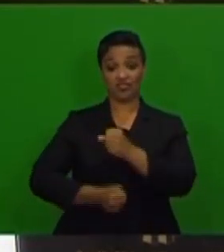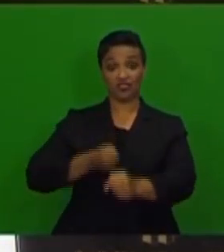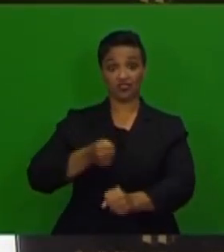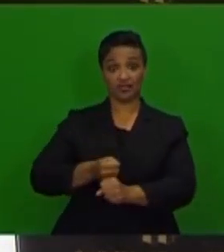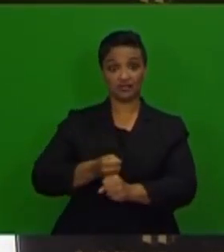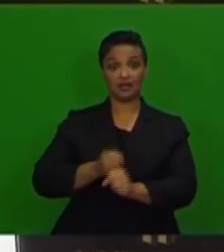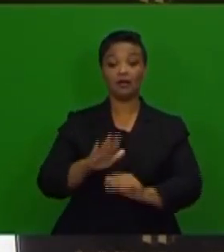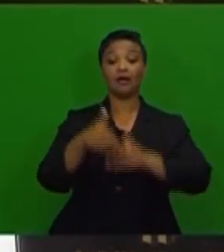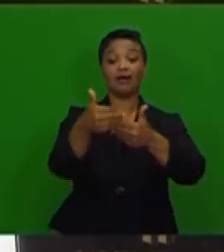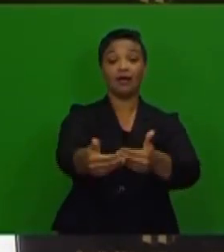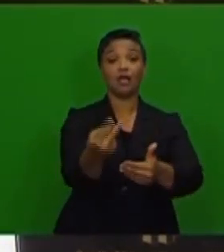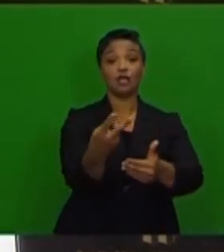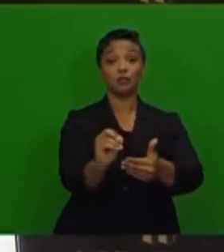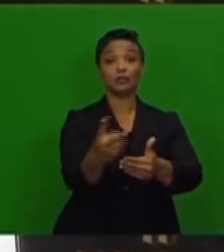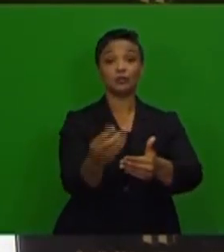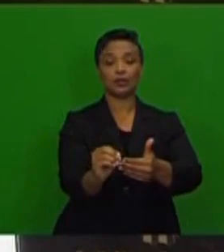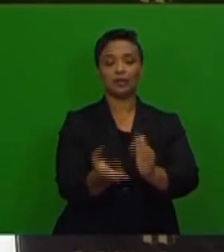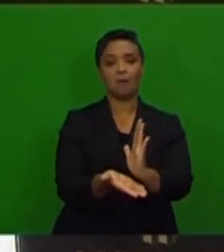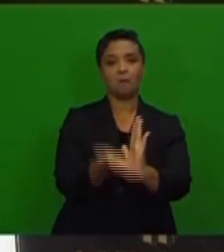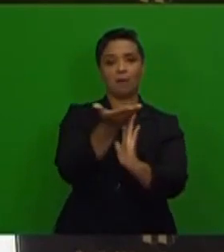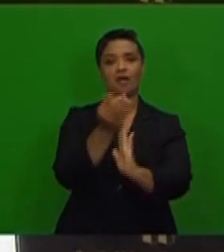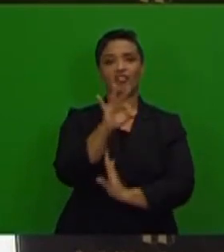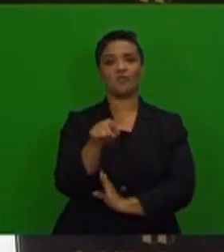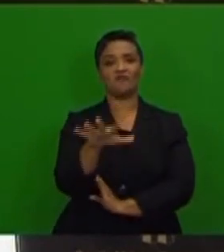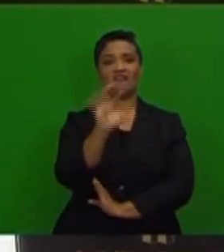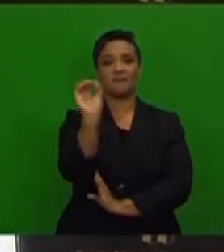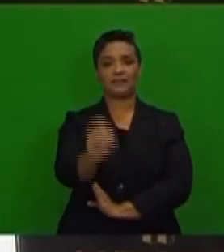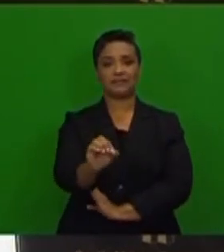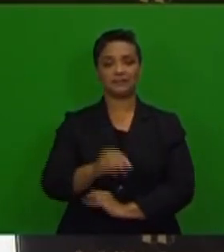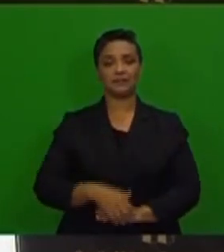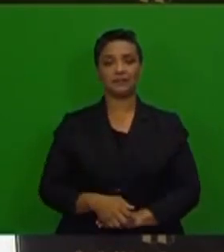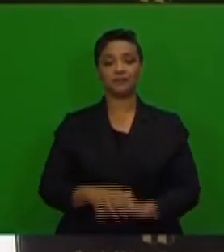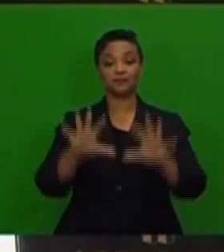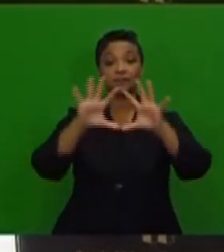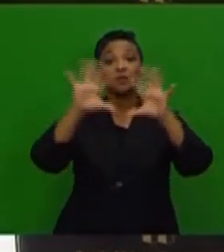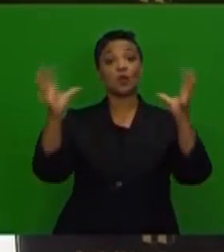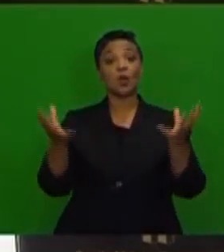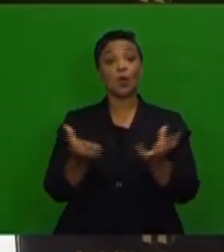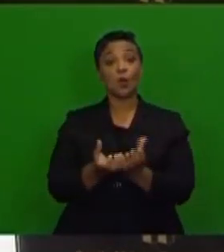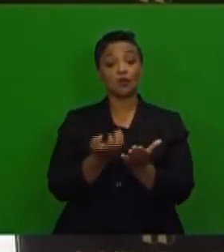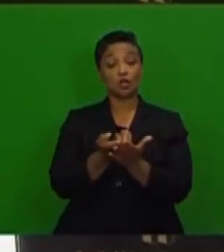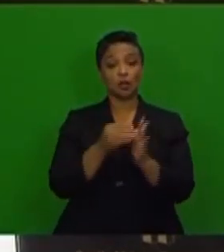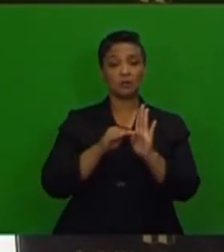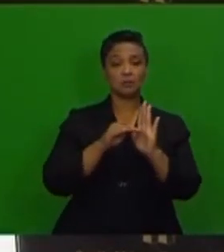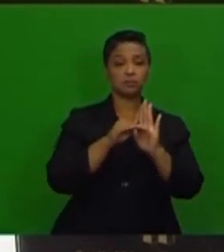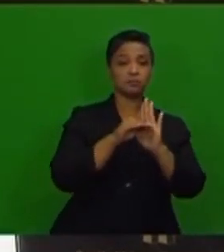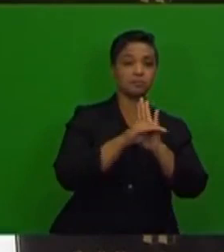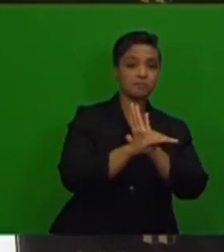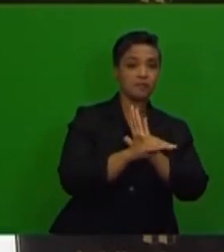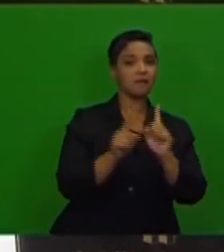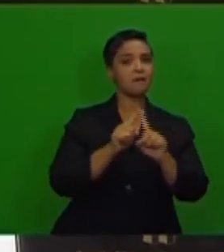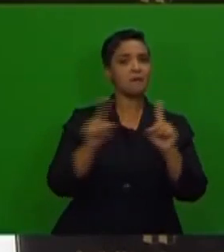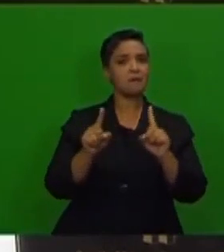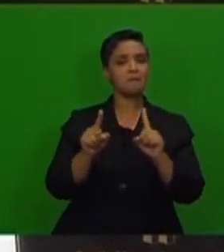rise to around 3.5% in 2020. While global growth remains resilient, recent